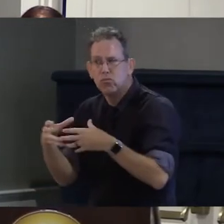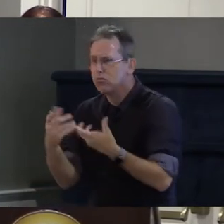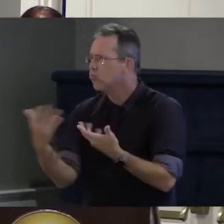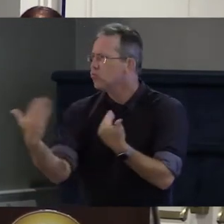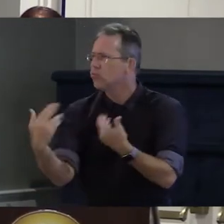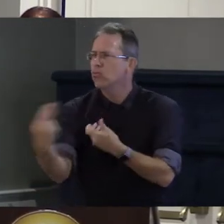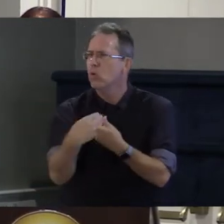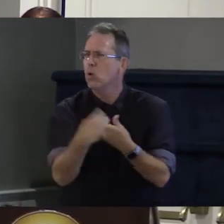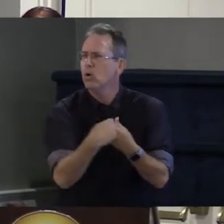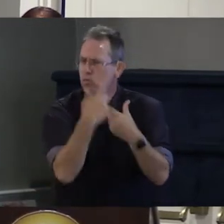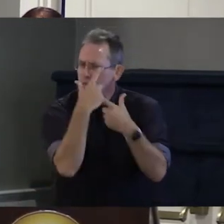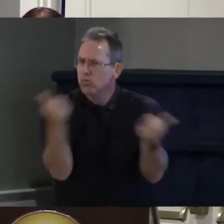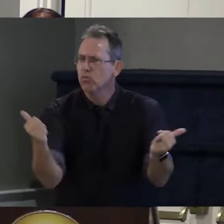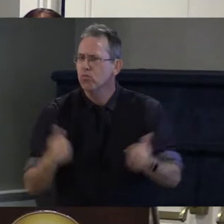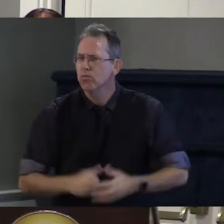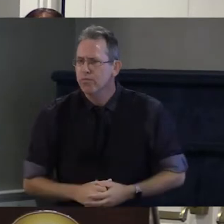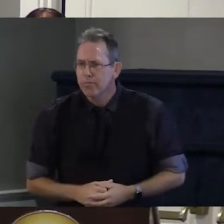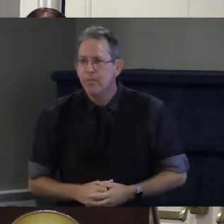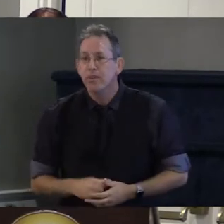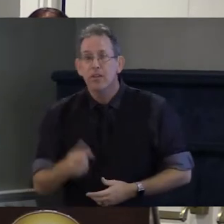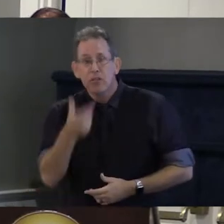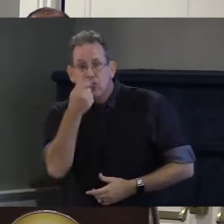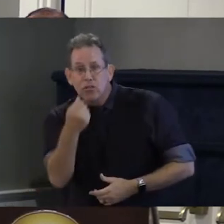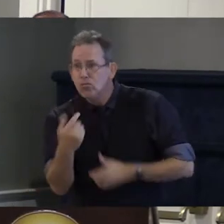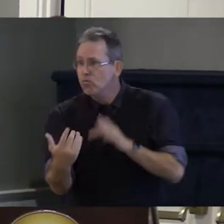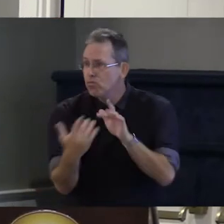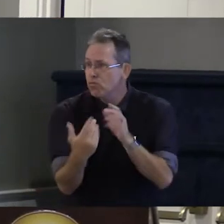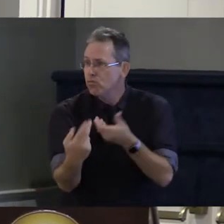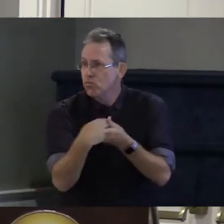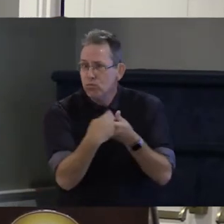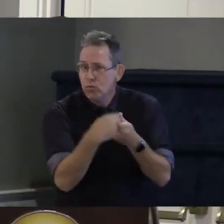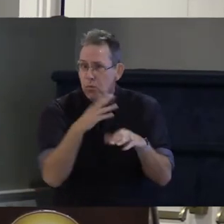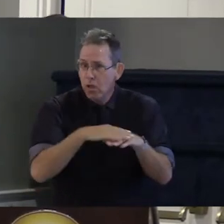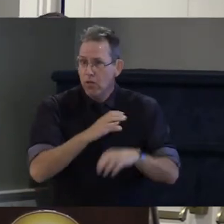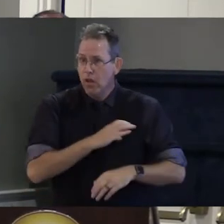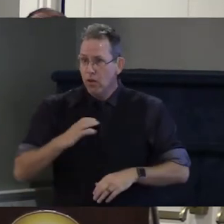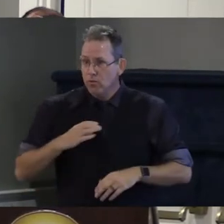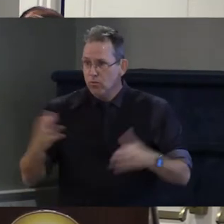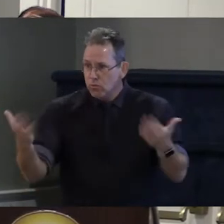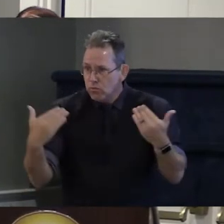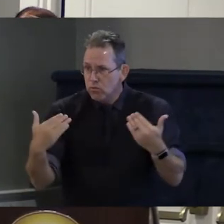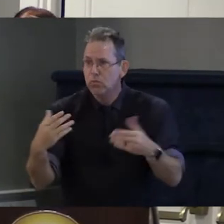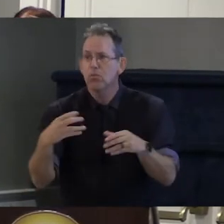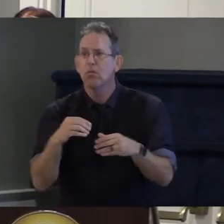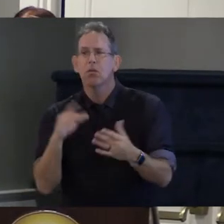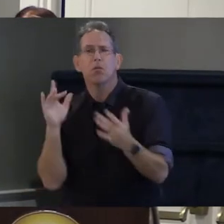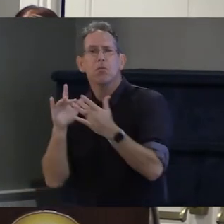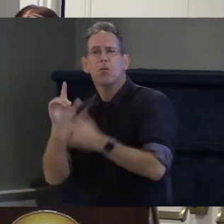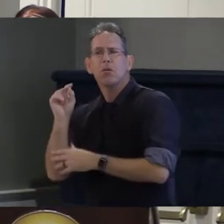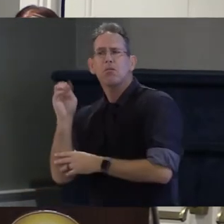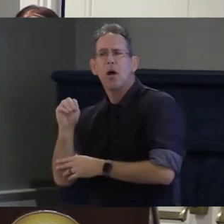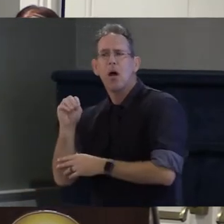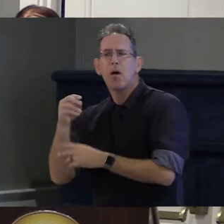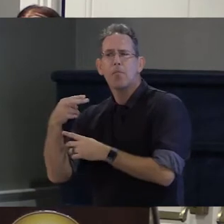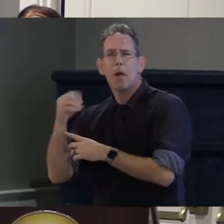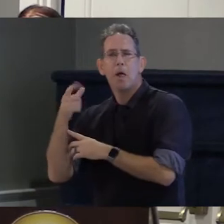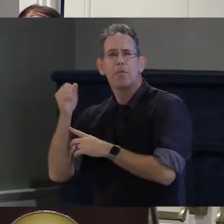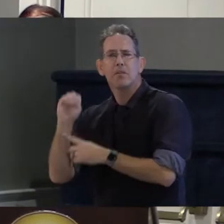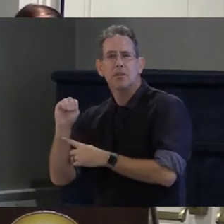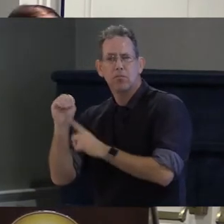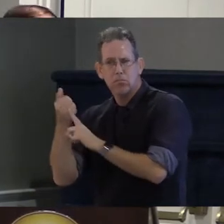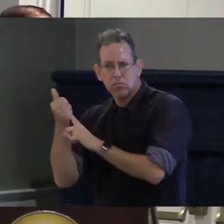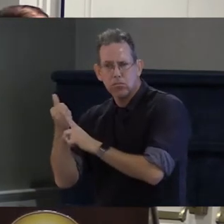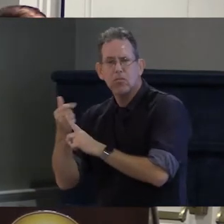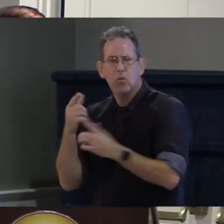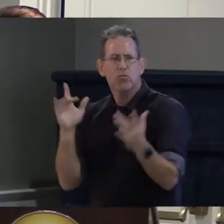if you have an interest in natural council reach out to Tom Hamilton the executive director and we are looking actually for new members